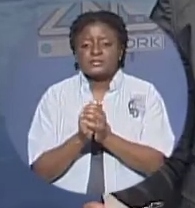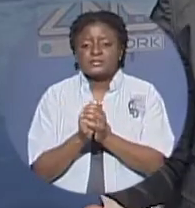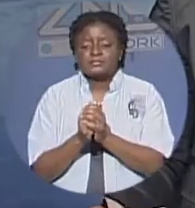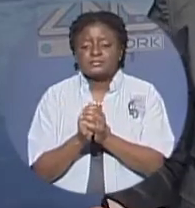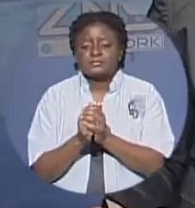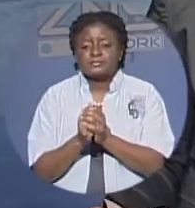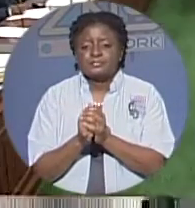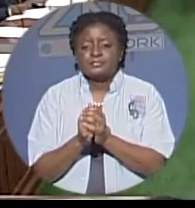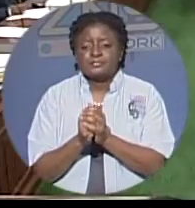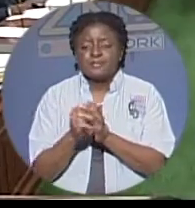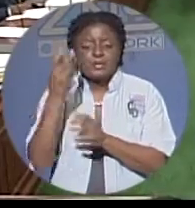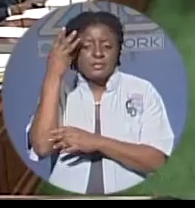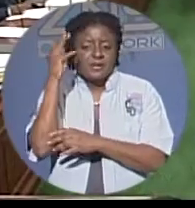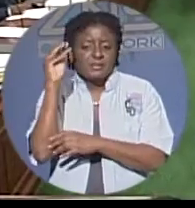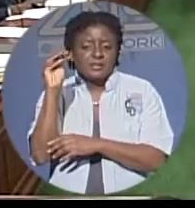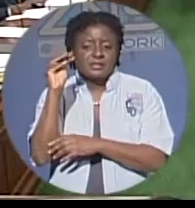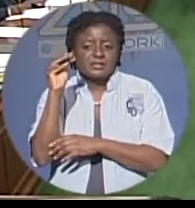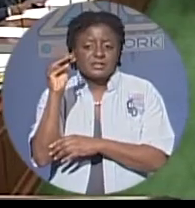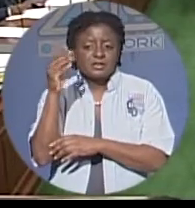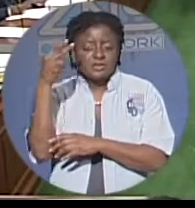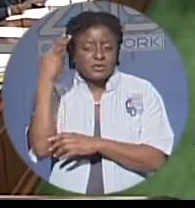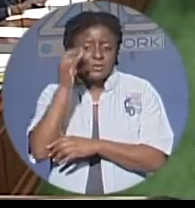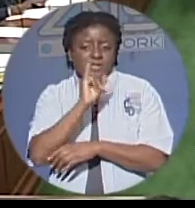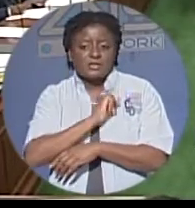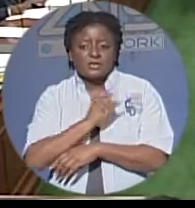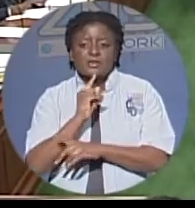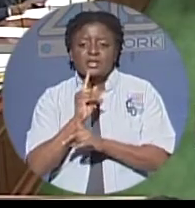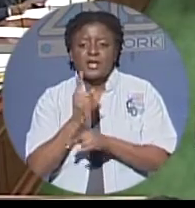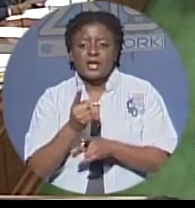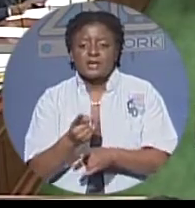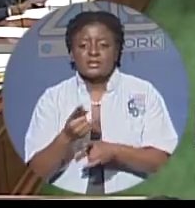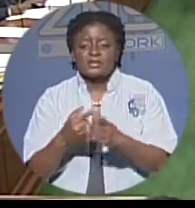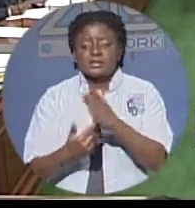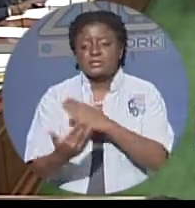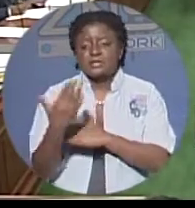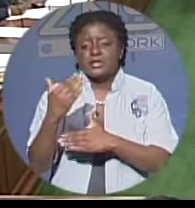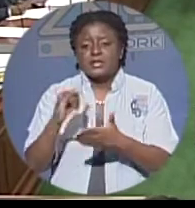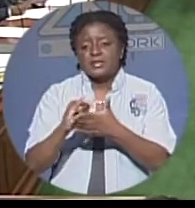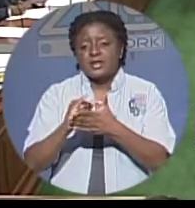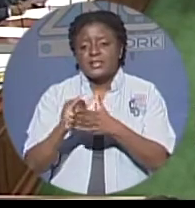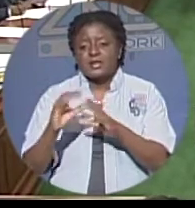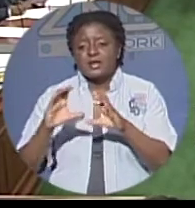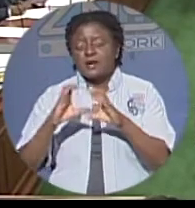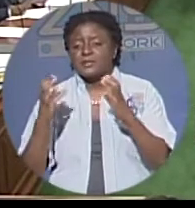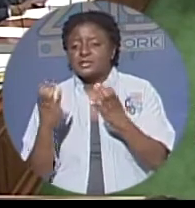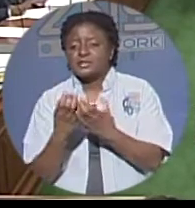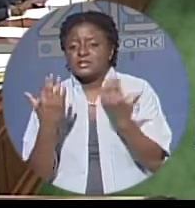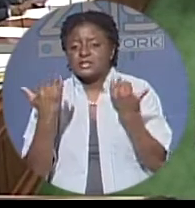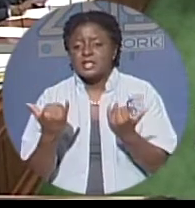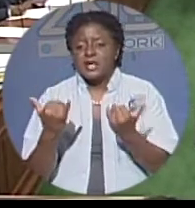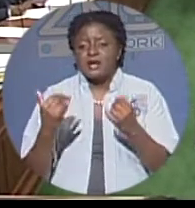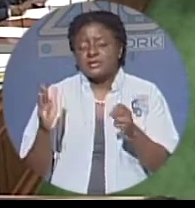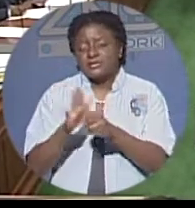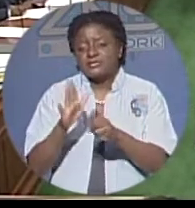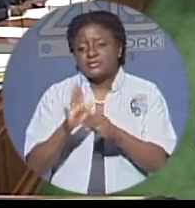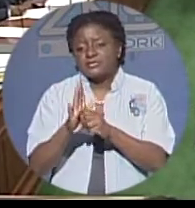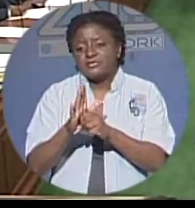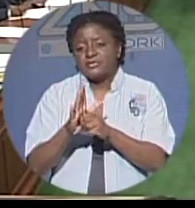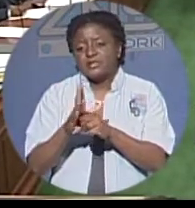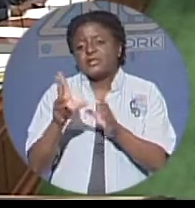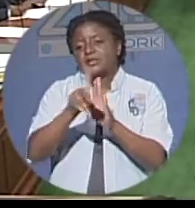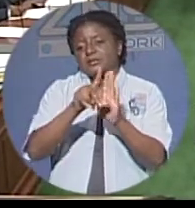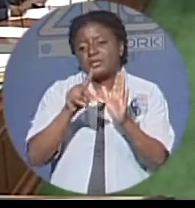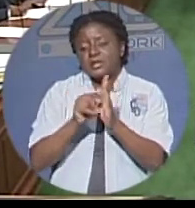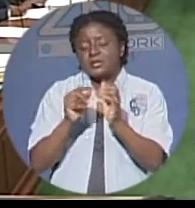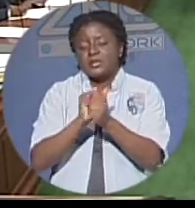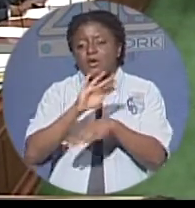prime minister hubert ingram announcing this morning in the house of assembly that the commission is now fully constituted with all